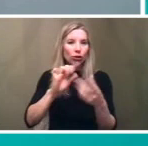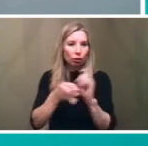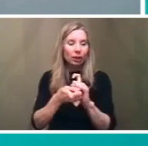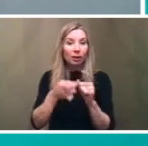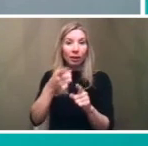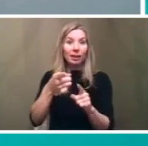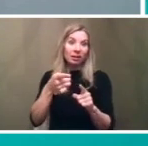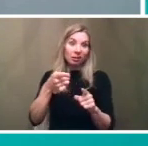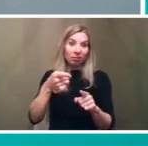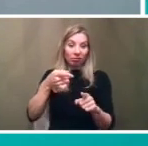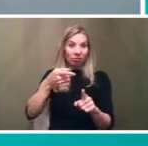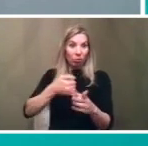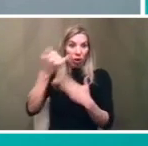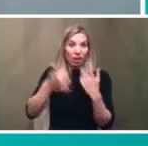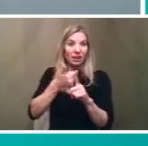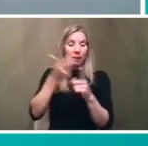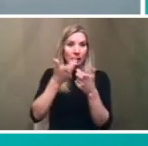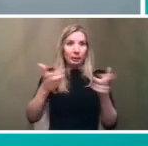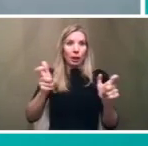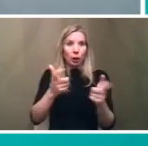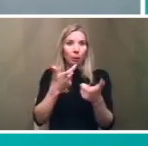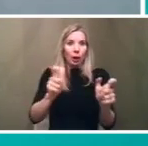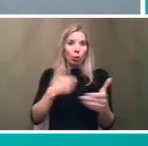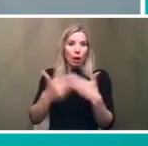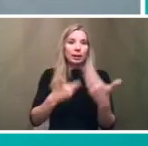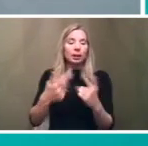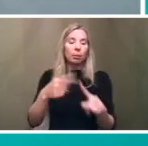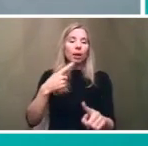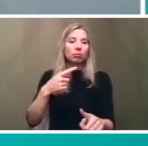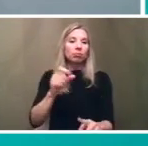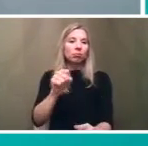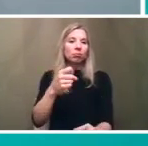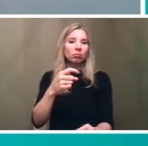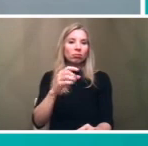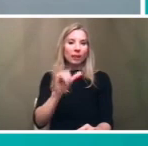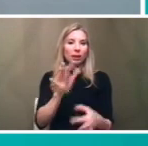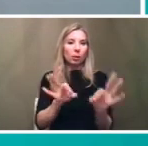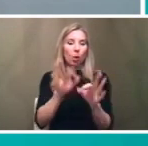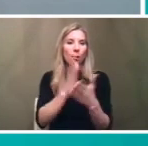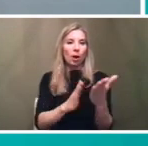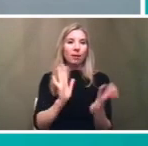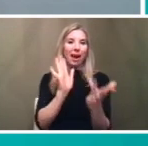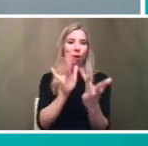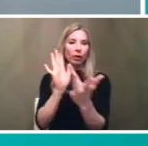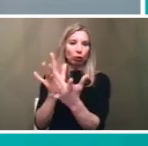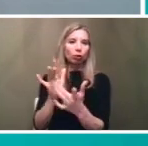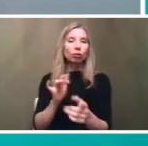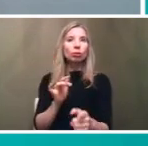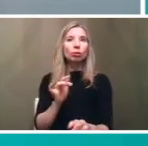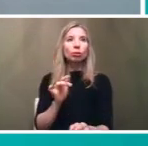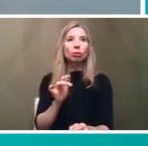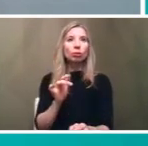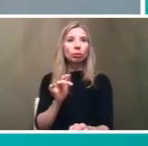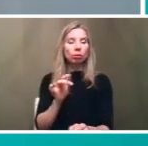much larger uh bigger process but yeah we that is a really important part of outreach as we said uh we want to we're going